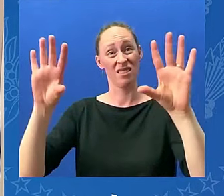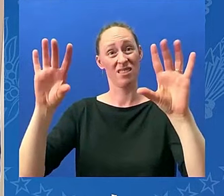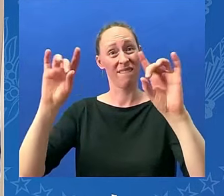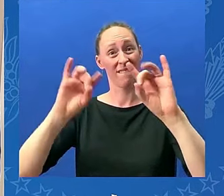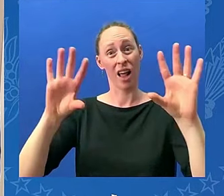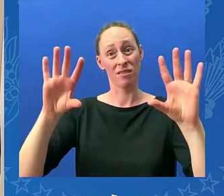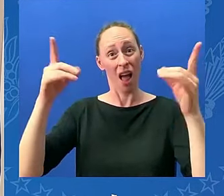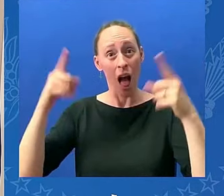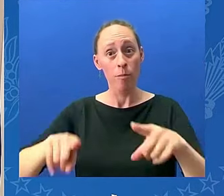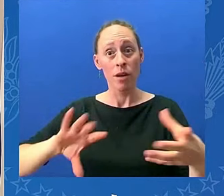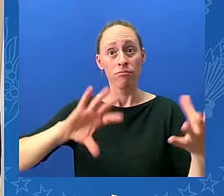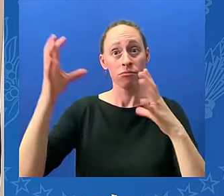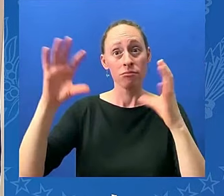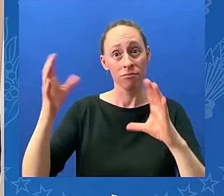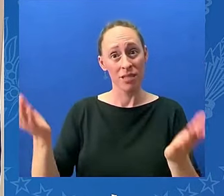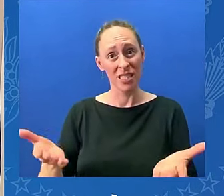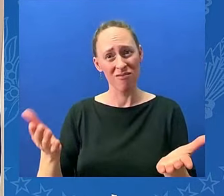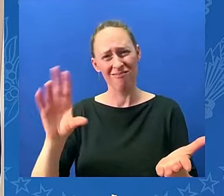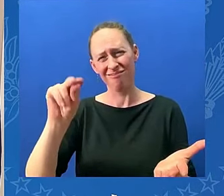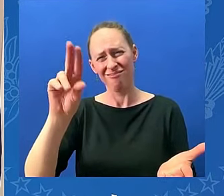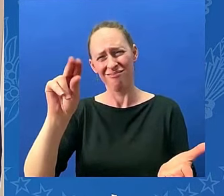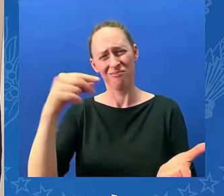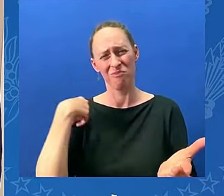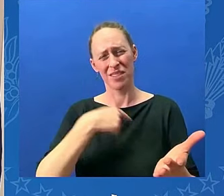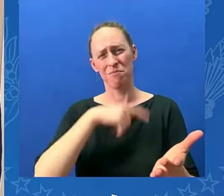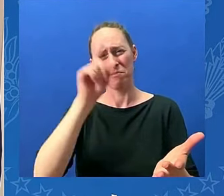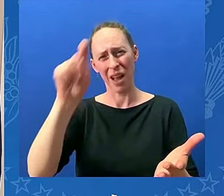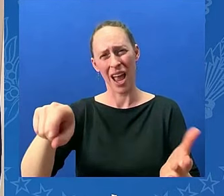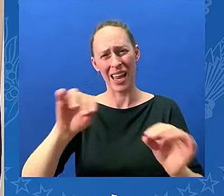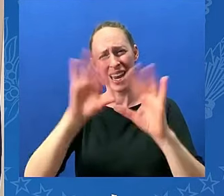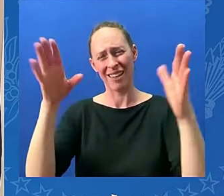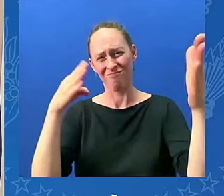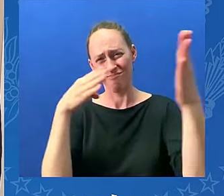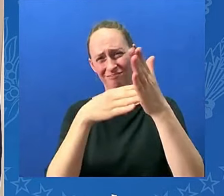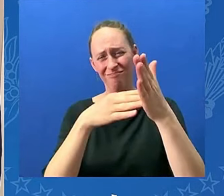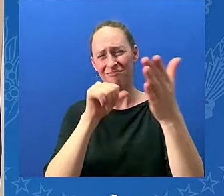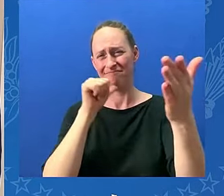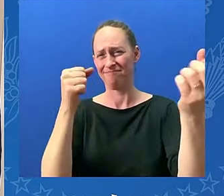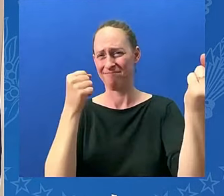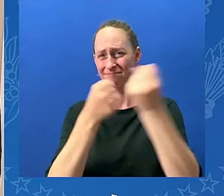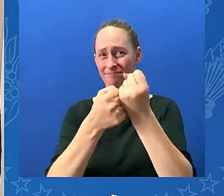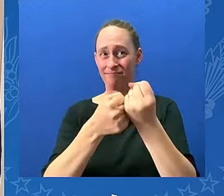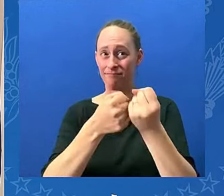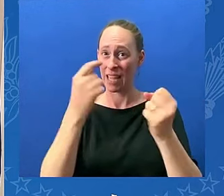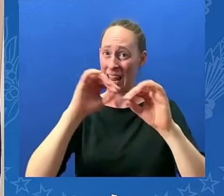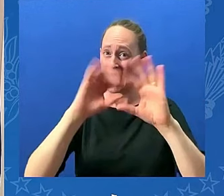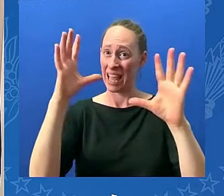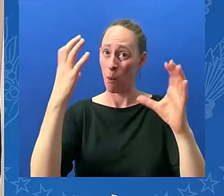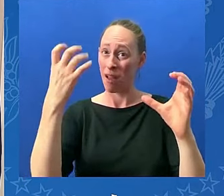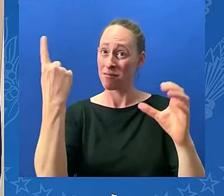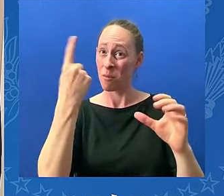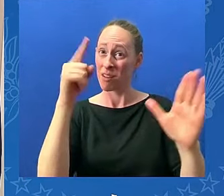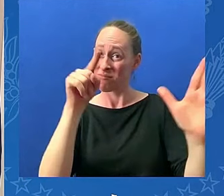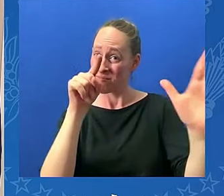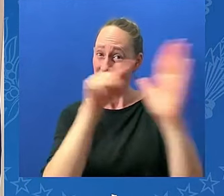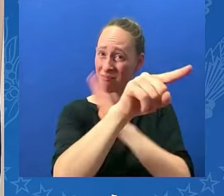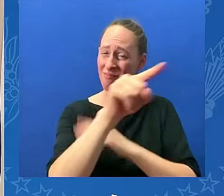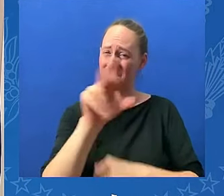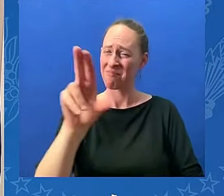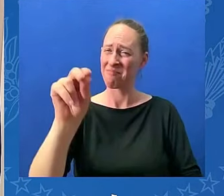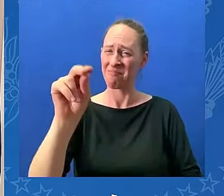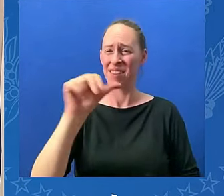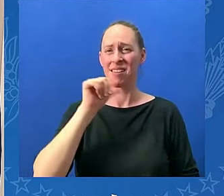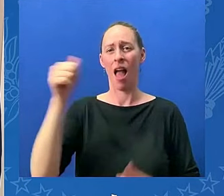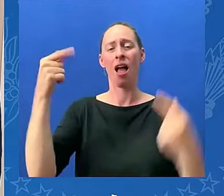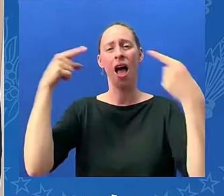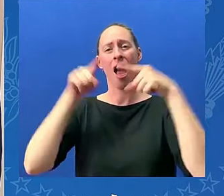attempt is contrary to everything we stand for as a as a nation everything it's not who we are as a nation it's not america